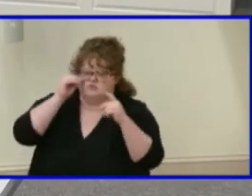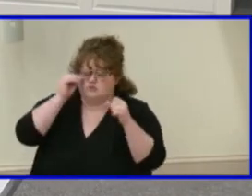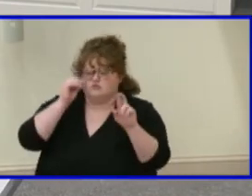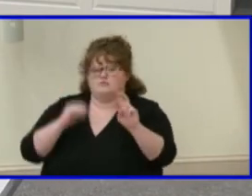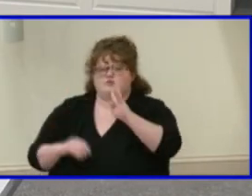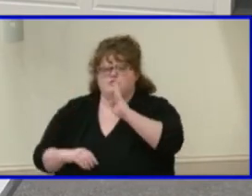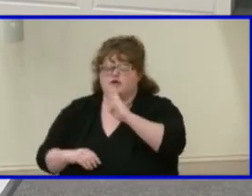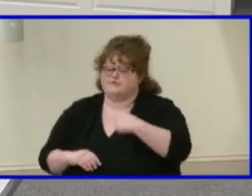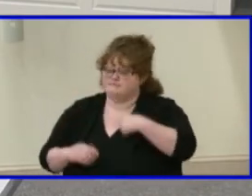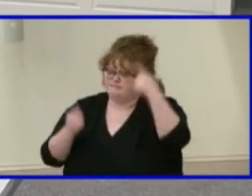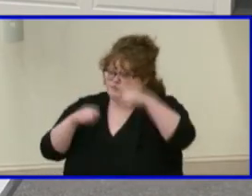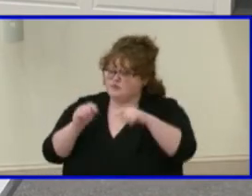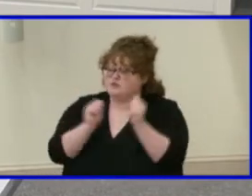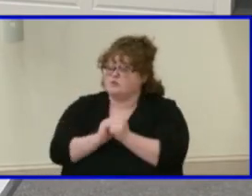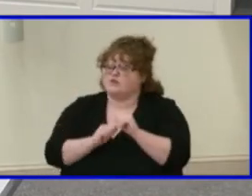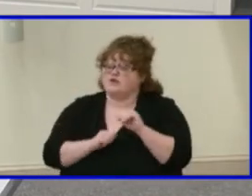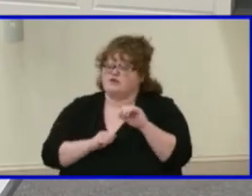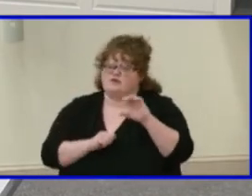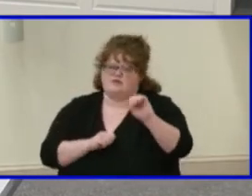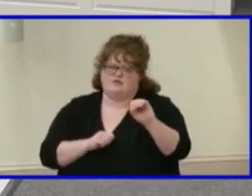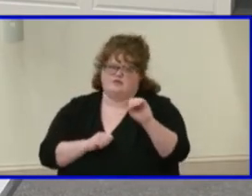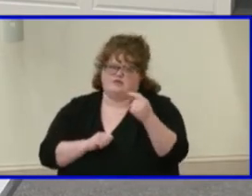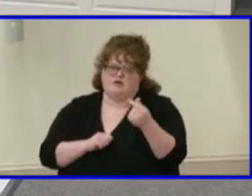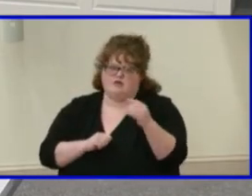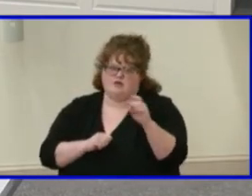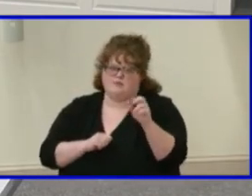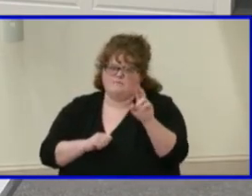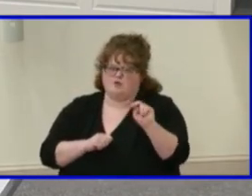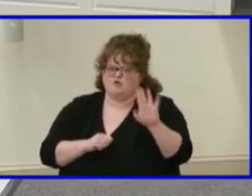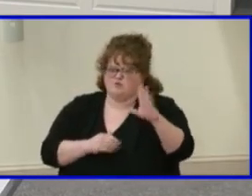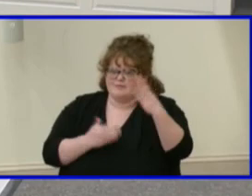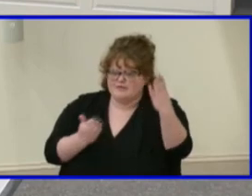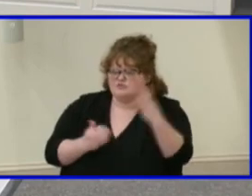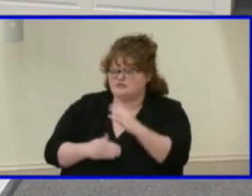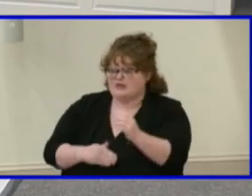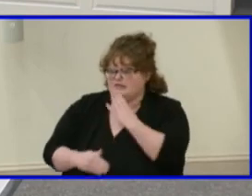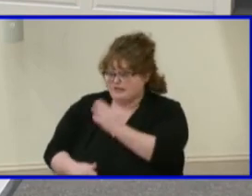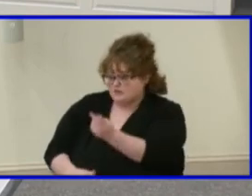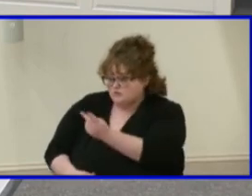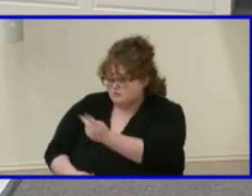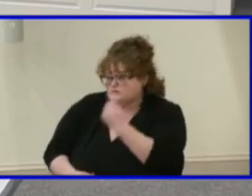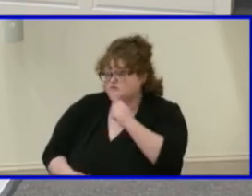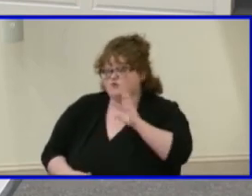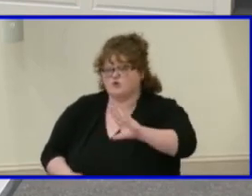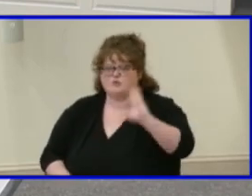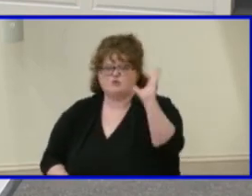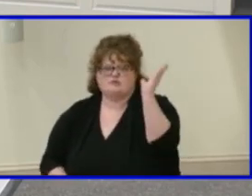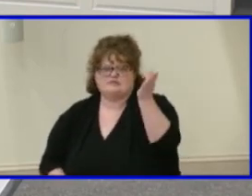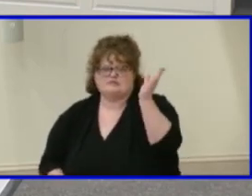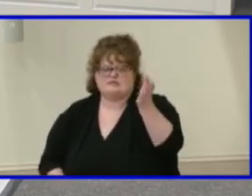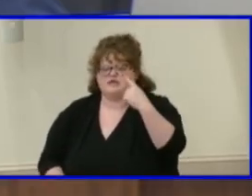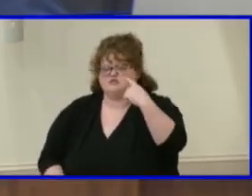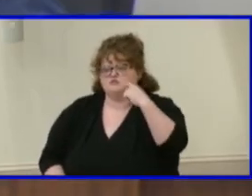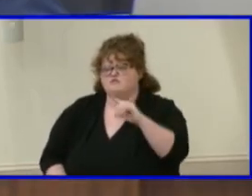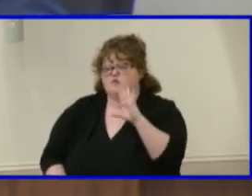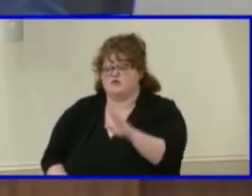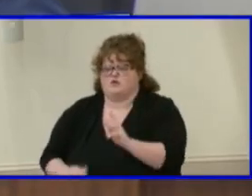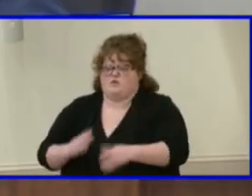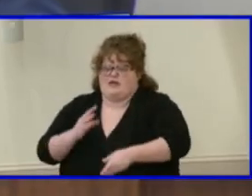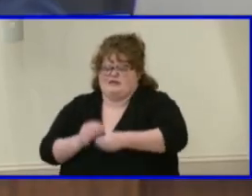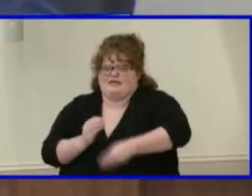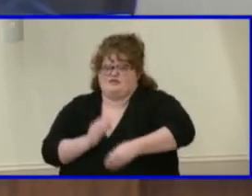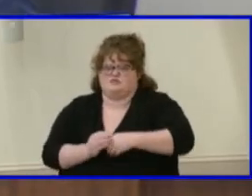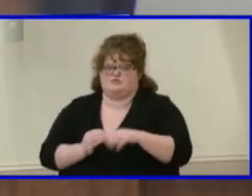as well um ms moore again mr pritchard thank you for your presentation and for your additions and addendums thank you again